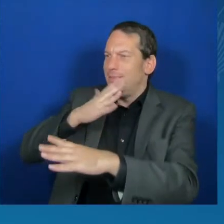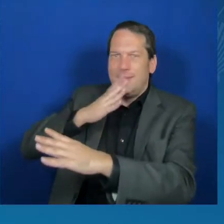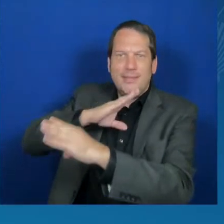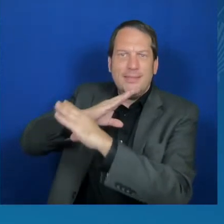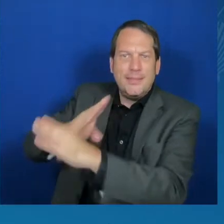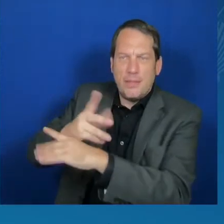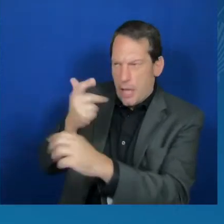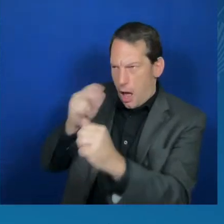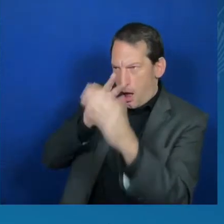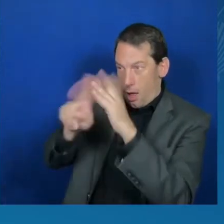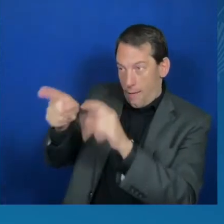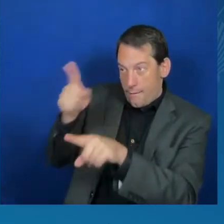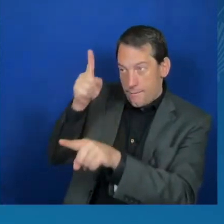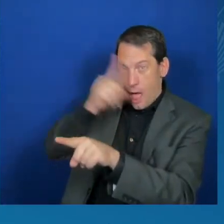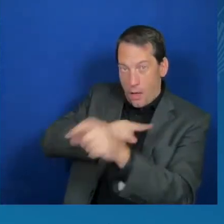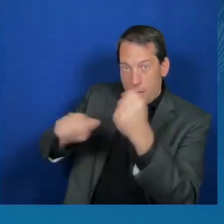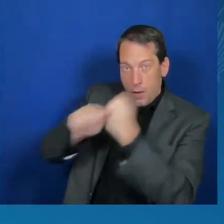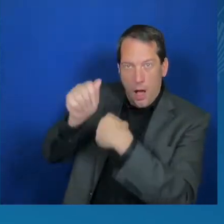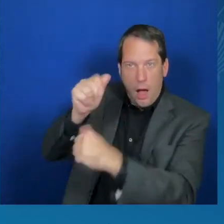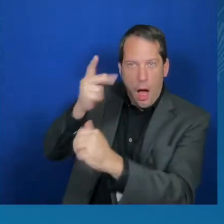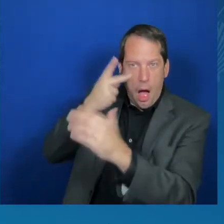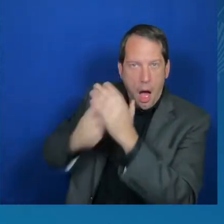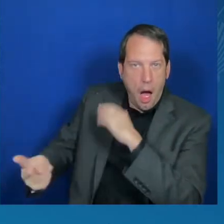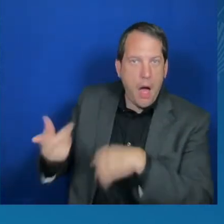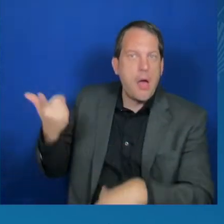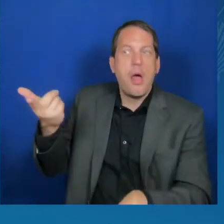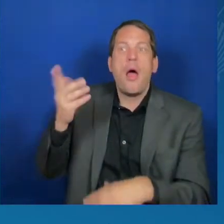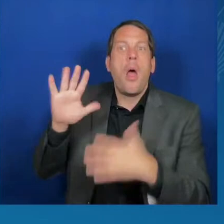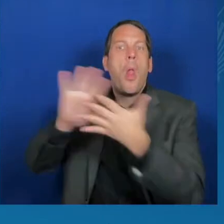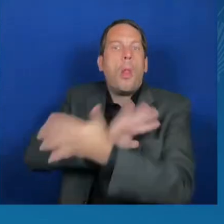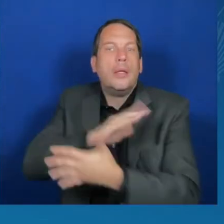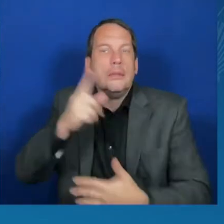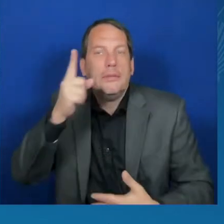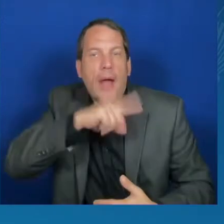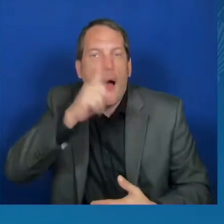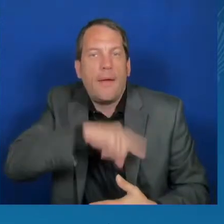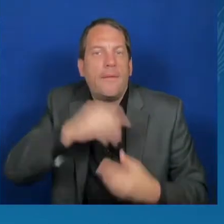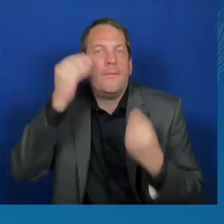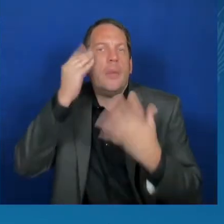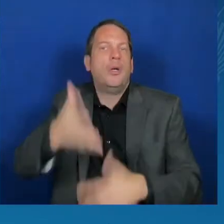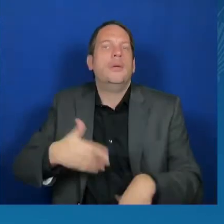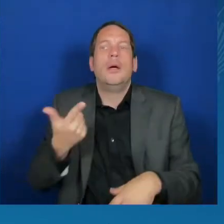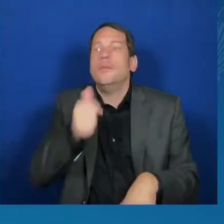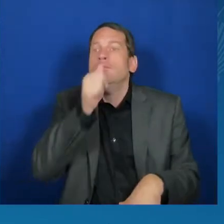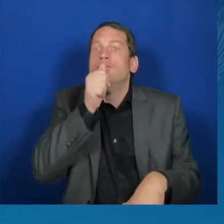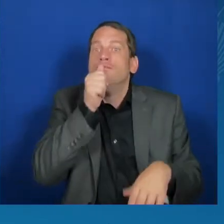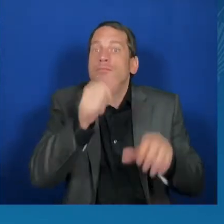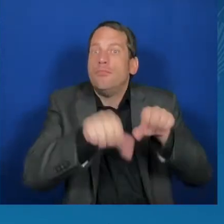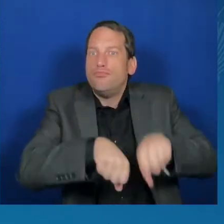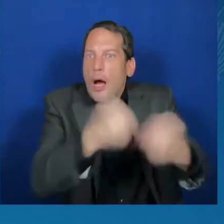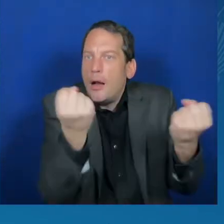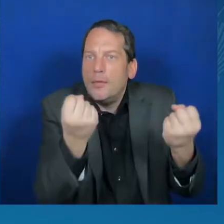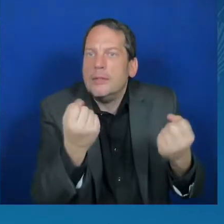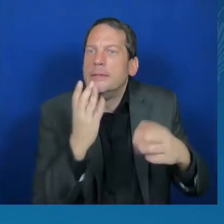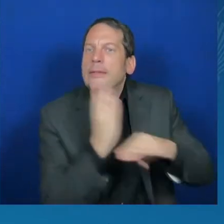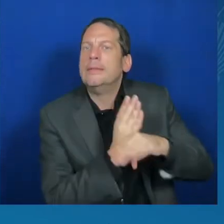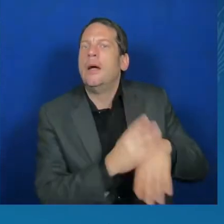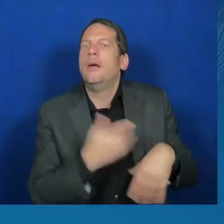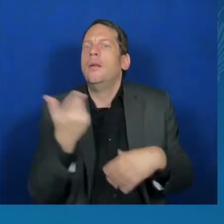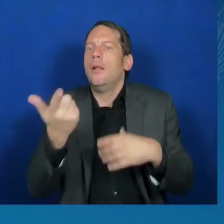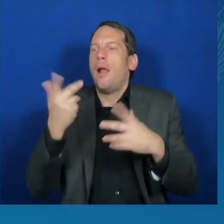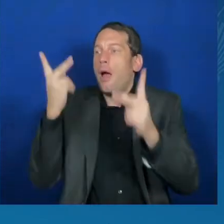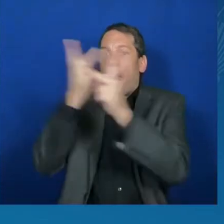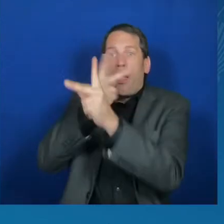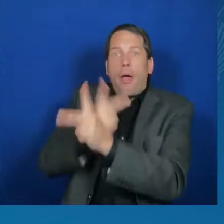we created the AI Bill of Rights. Building on that, earlier this week, President